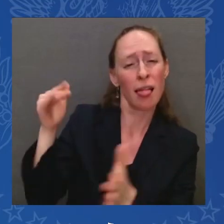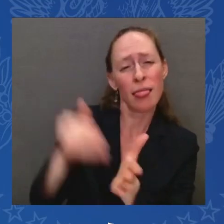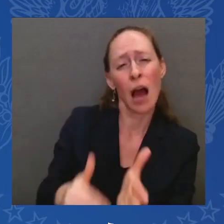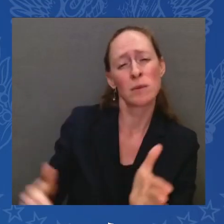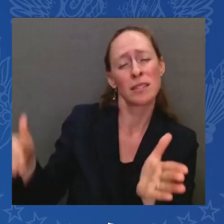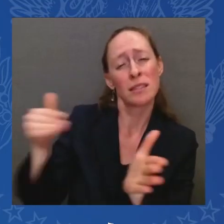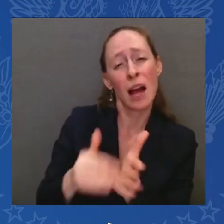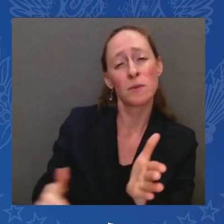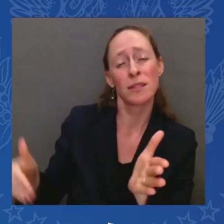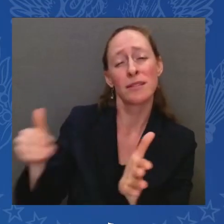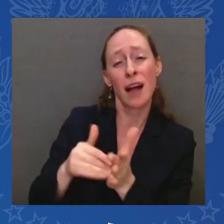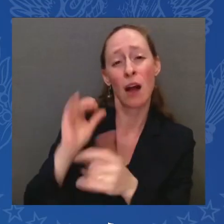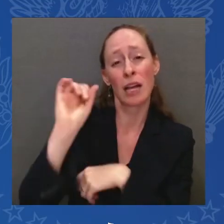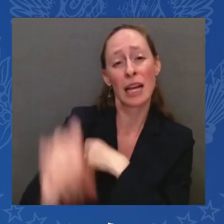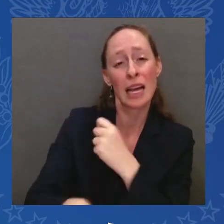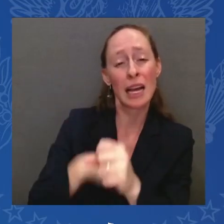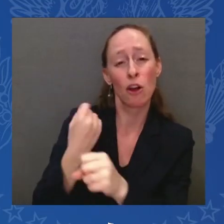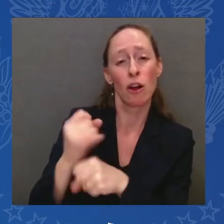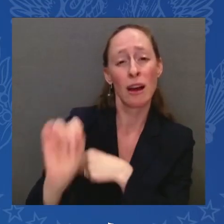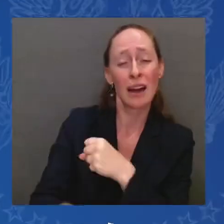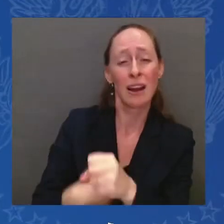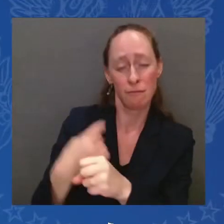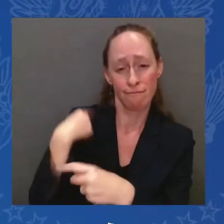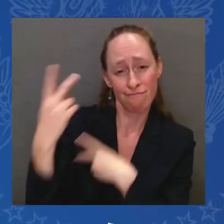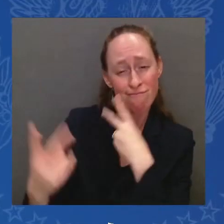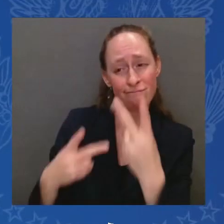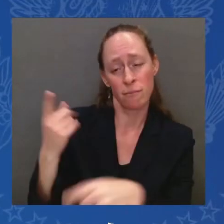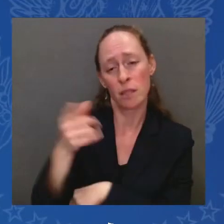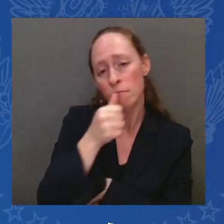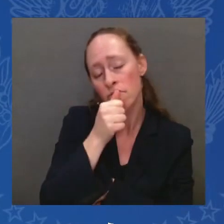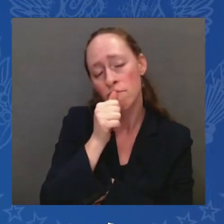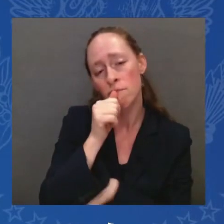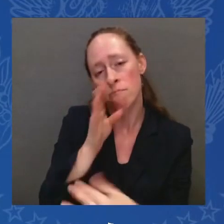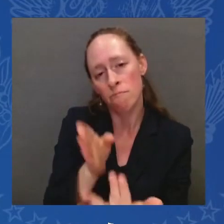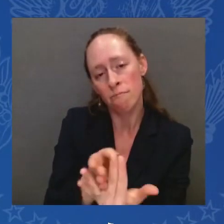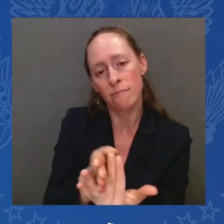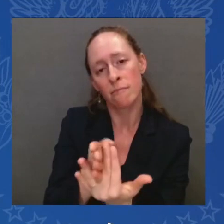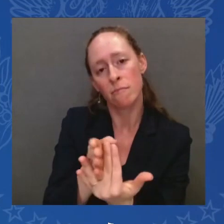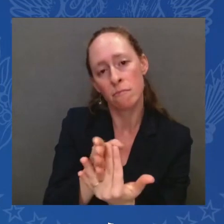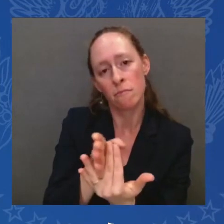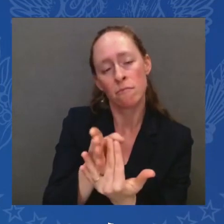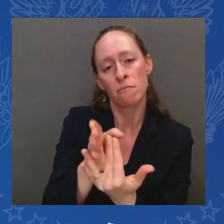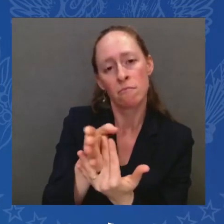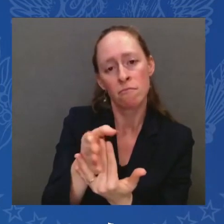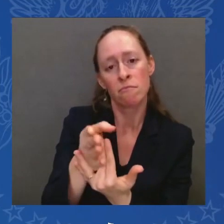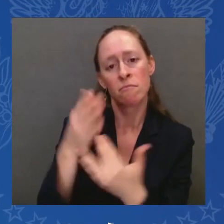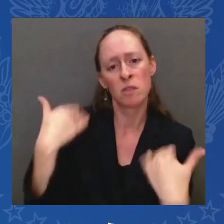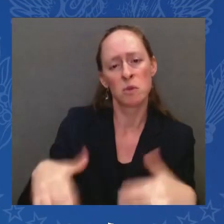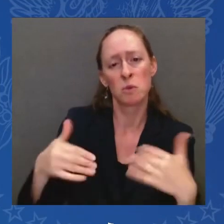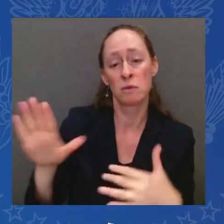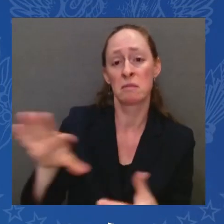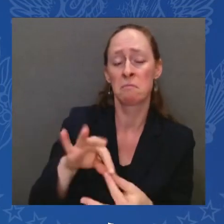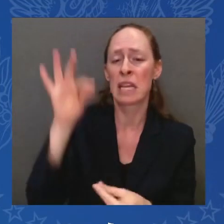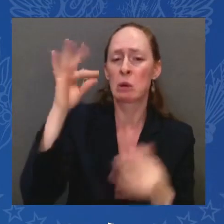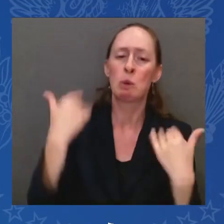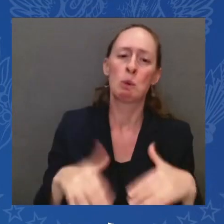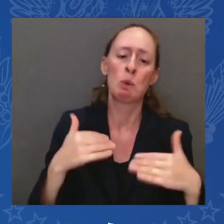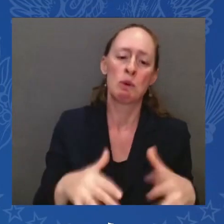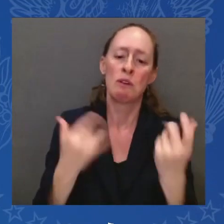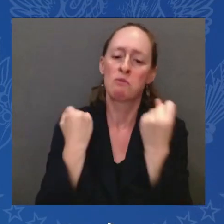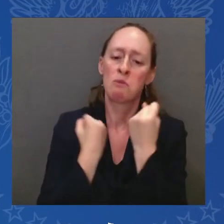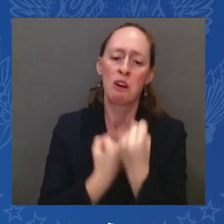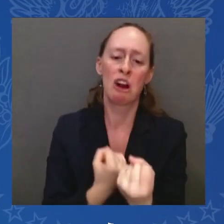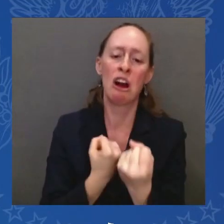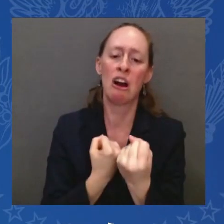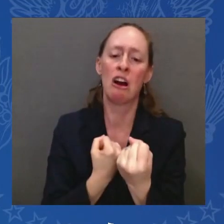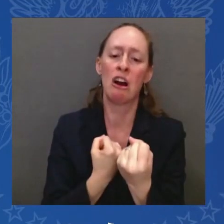the Jewish community. If you excuse the point of personal privilege, I used to say in the Senate. That's why I took my kids, everyone when they